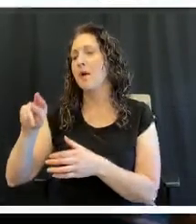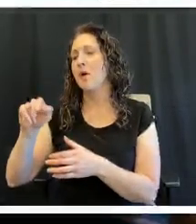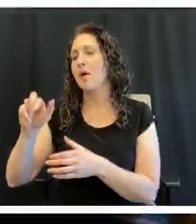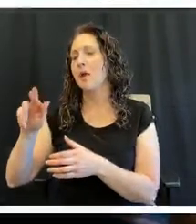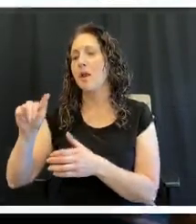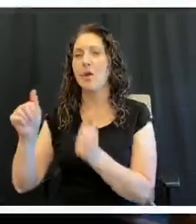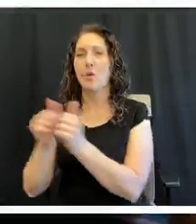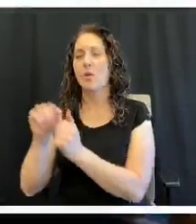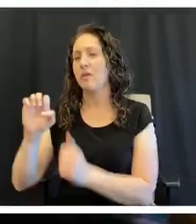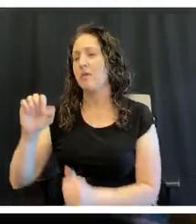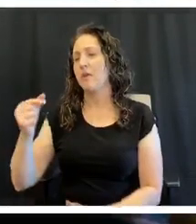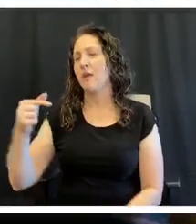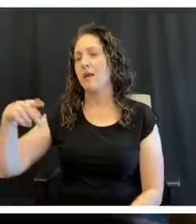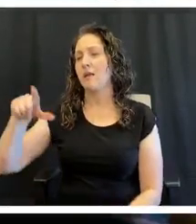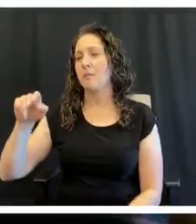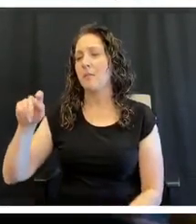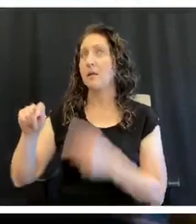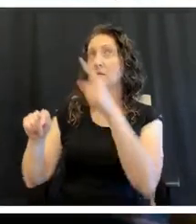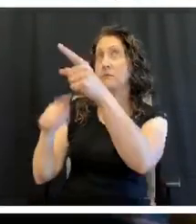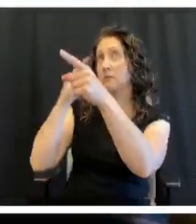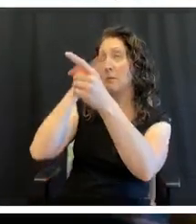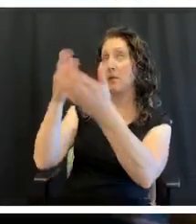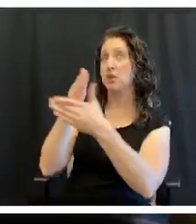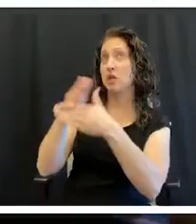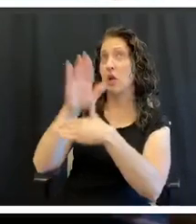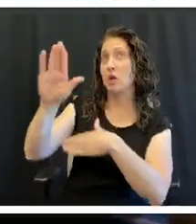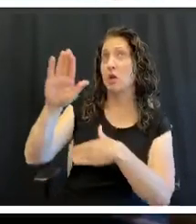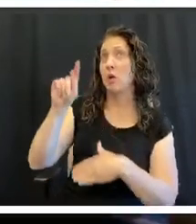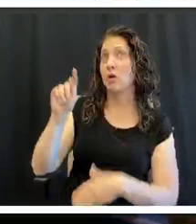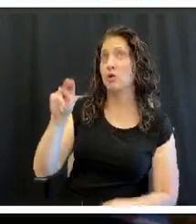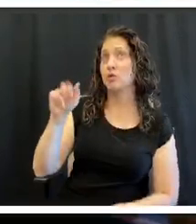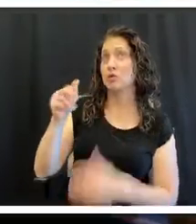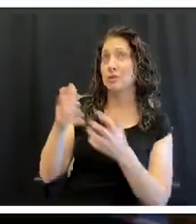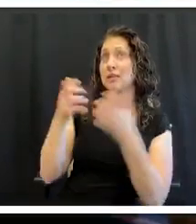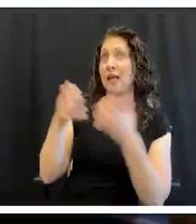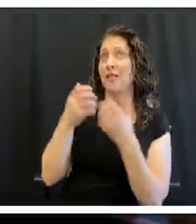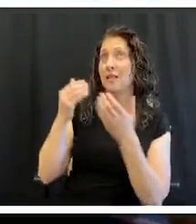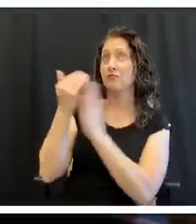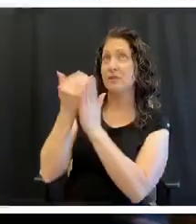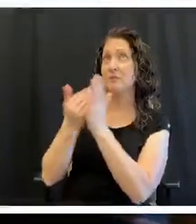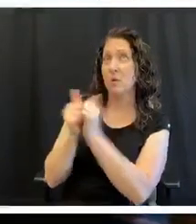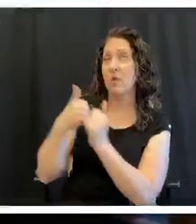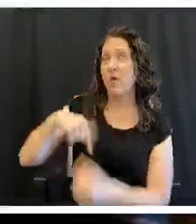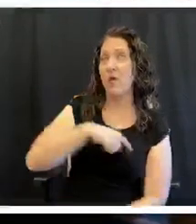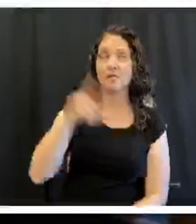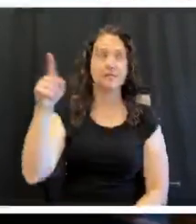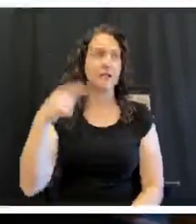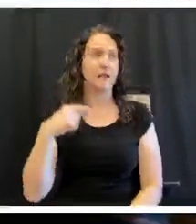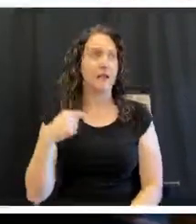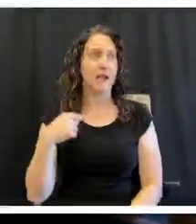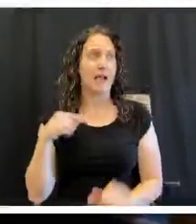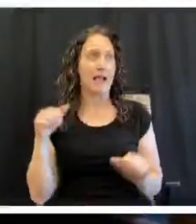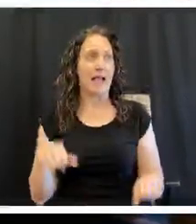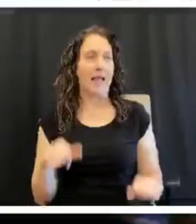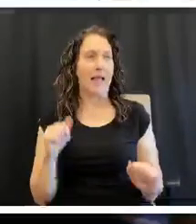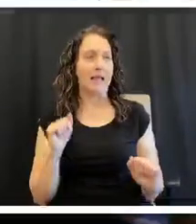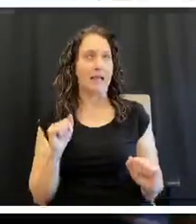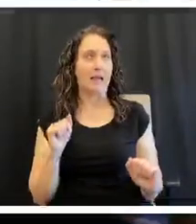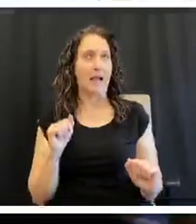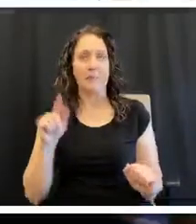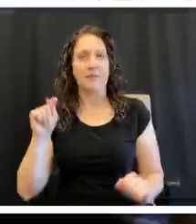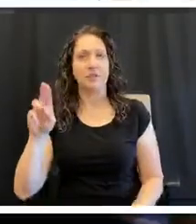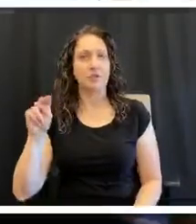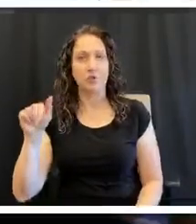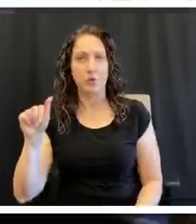Are you going to share your tuna salad recipe with us? I can. It's tuna